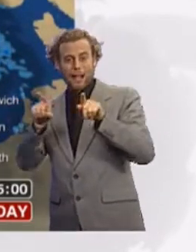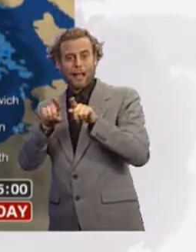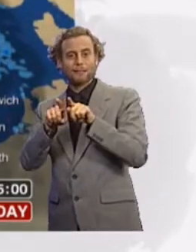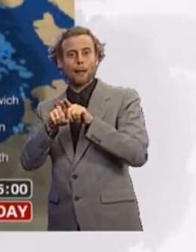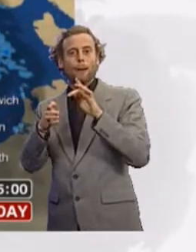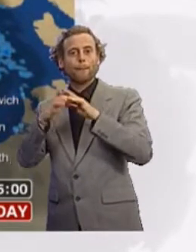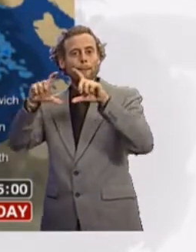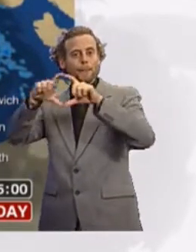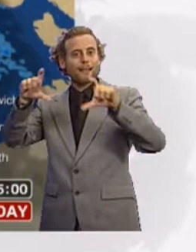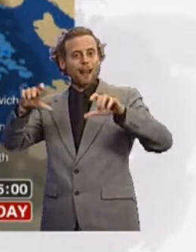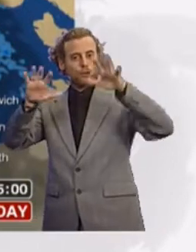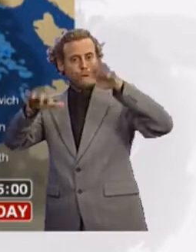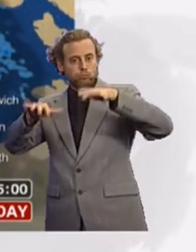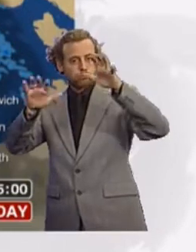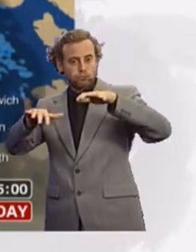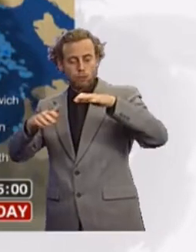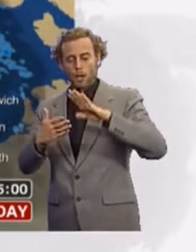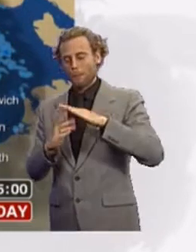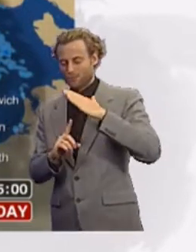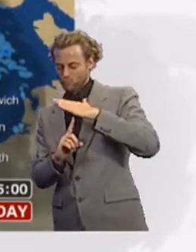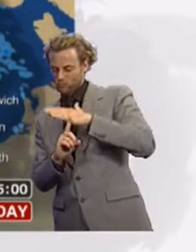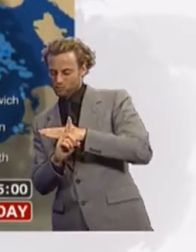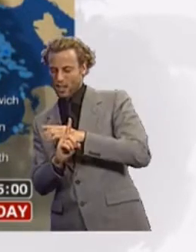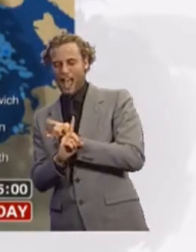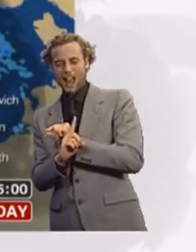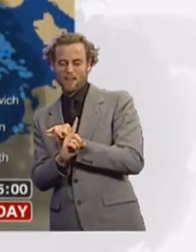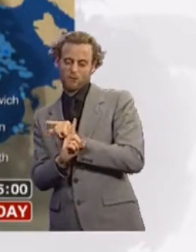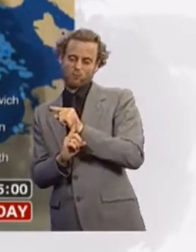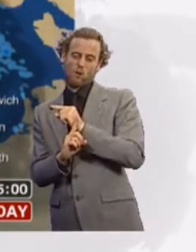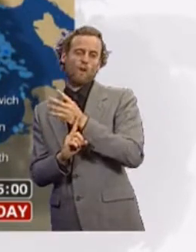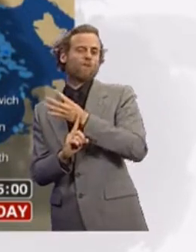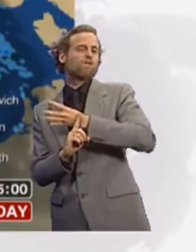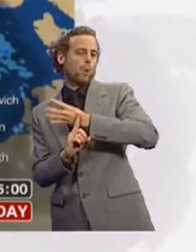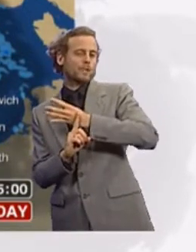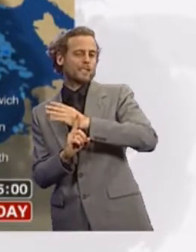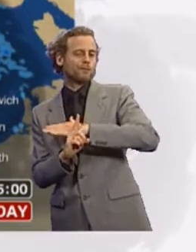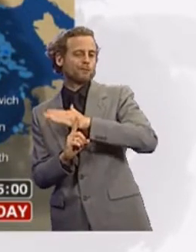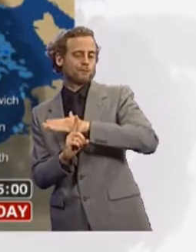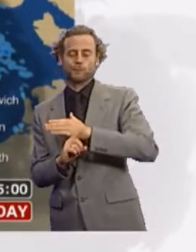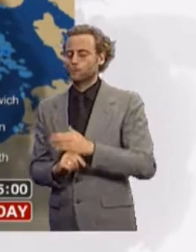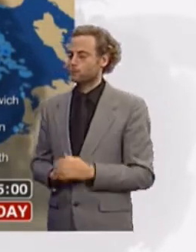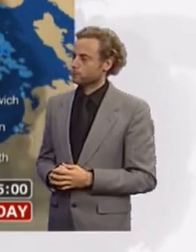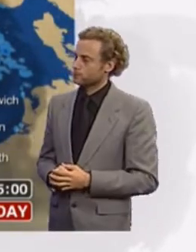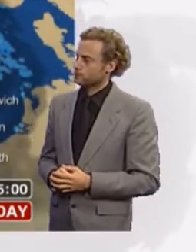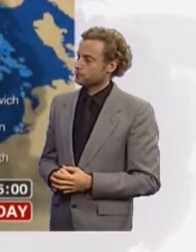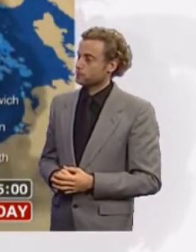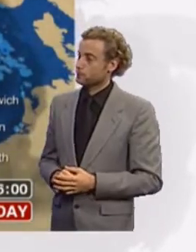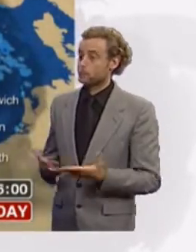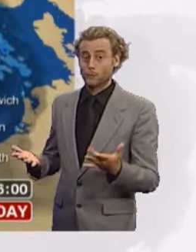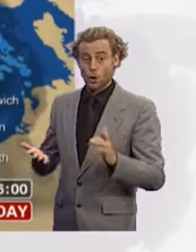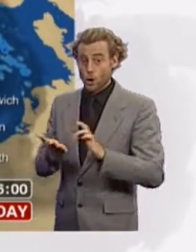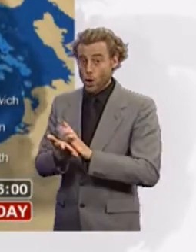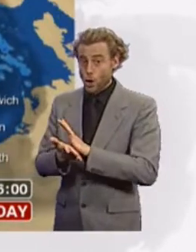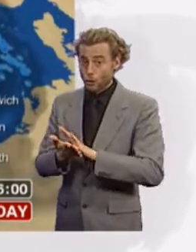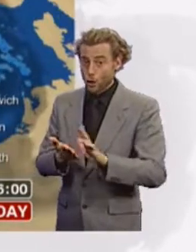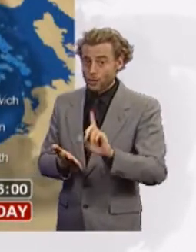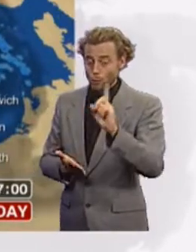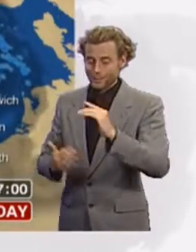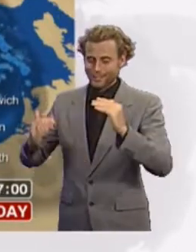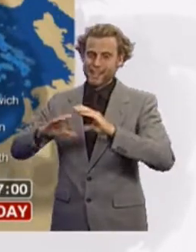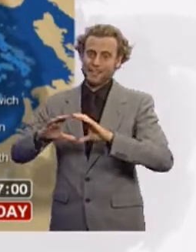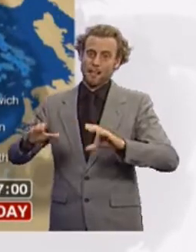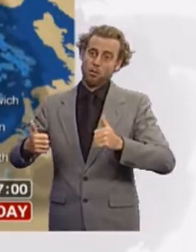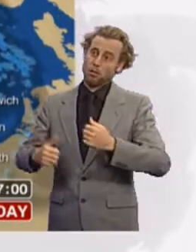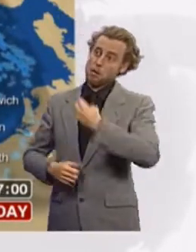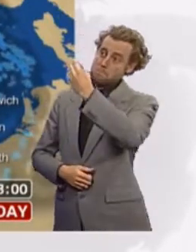And temperatures will be down to around 11 to 14 degrees as we start Thursday morning. Now for Thursday, bright start once again across southern areas,